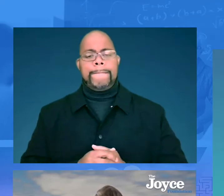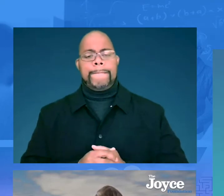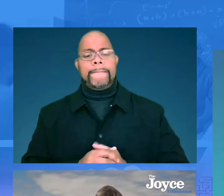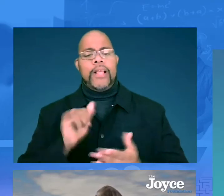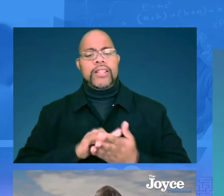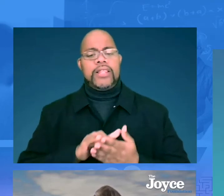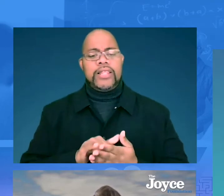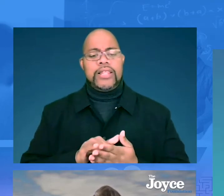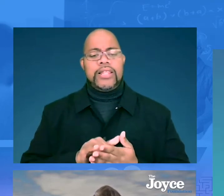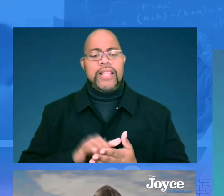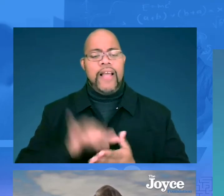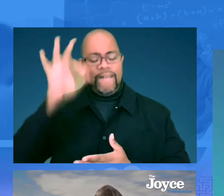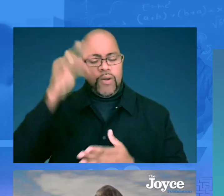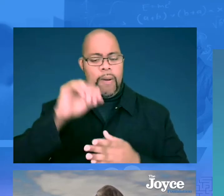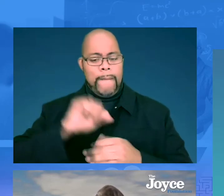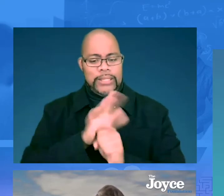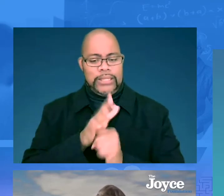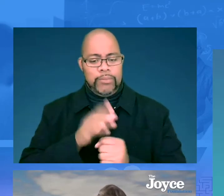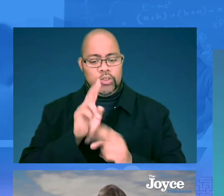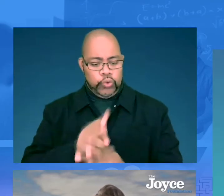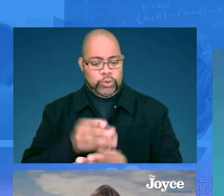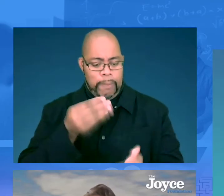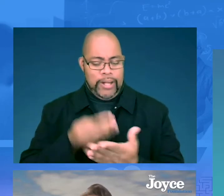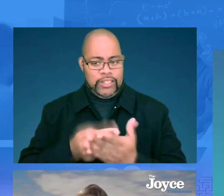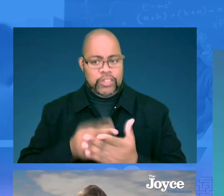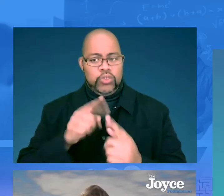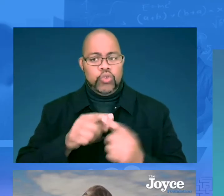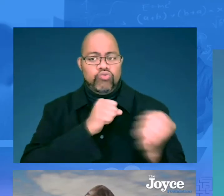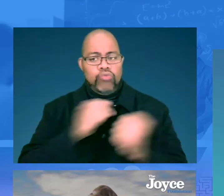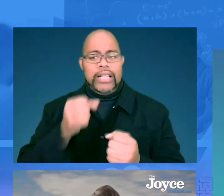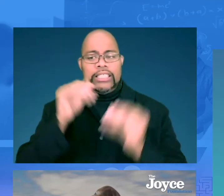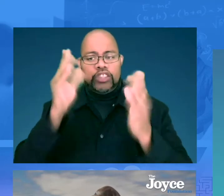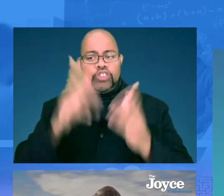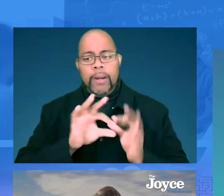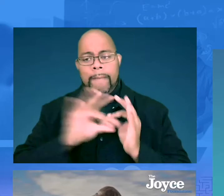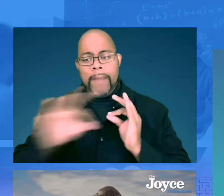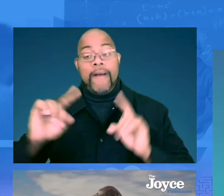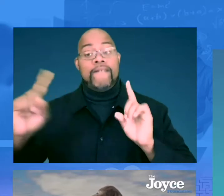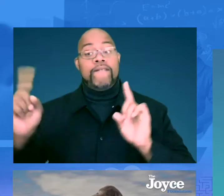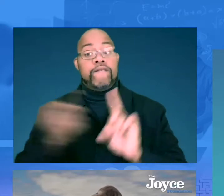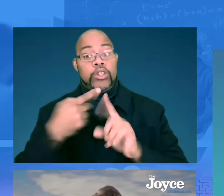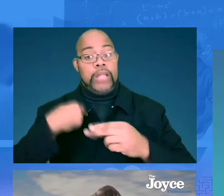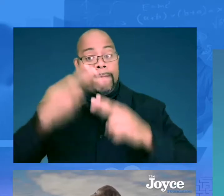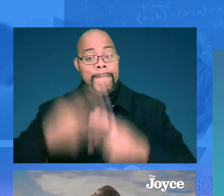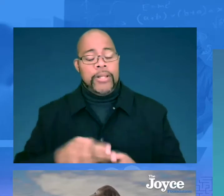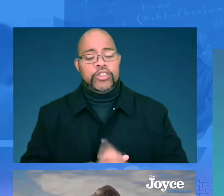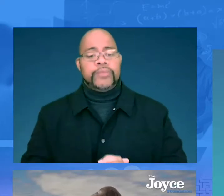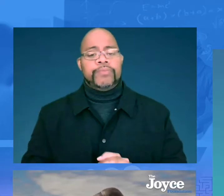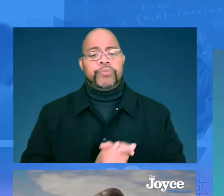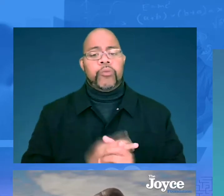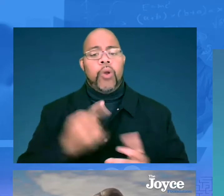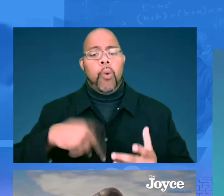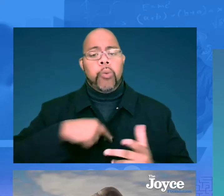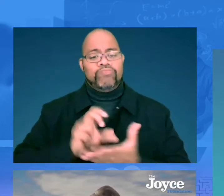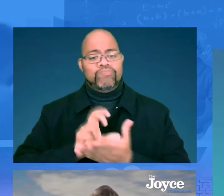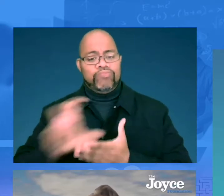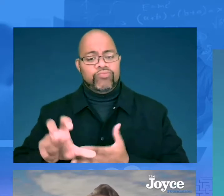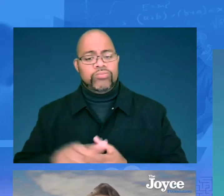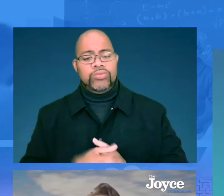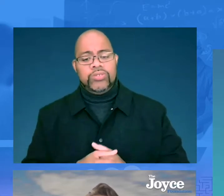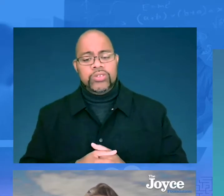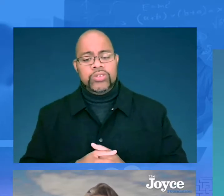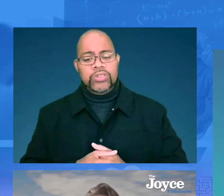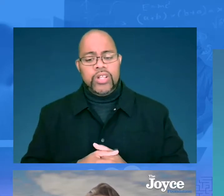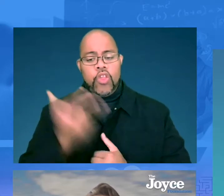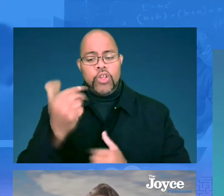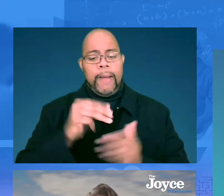programs that were using federal pandemic relief funds to strengthen our teacher pipeline. So the first one that I'll mention, we have